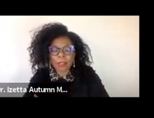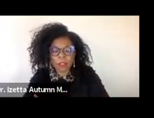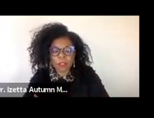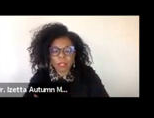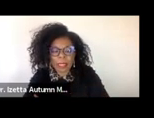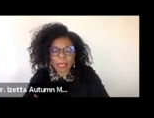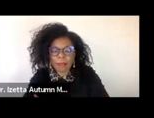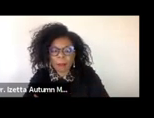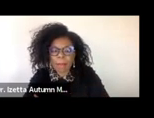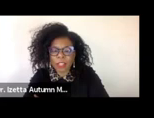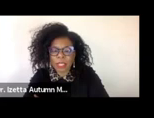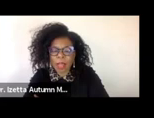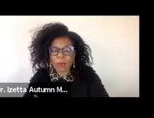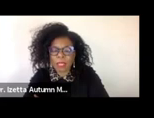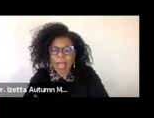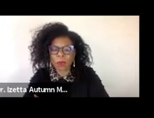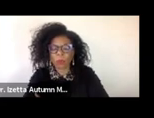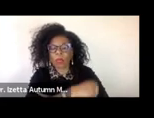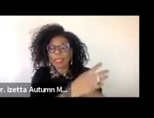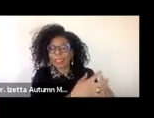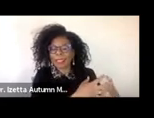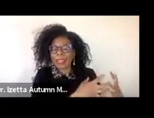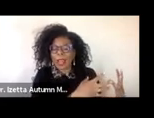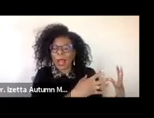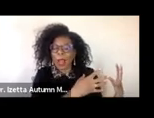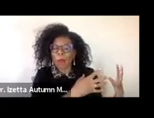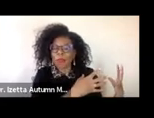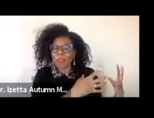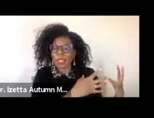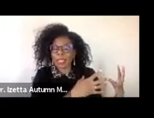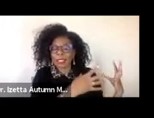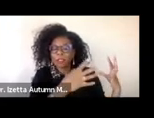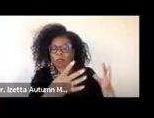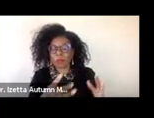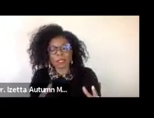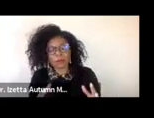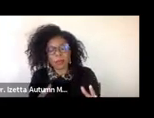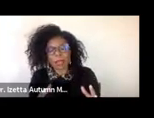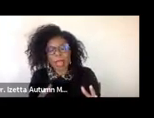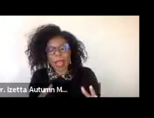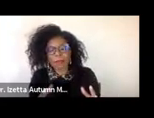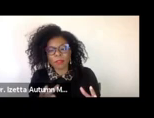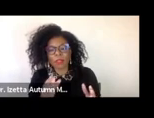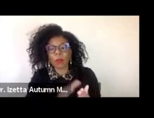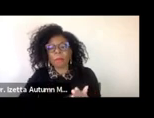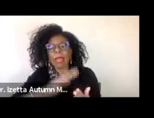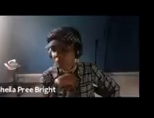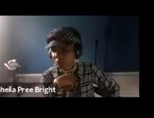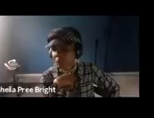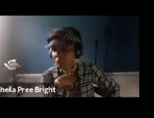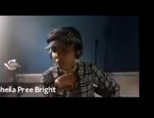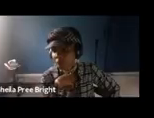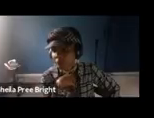imagine black futures i never imagined that without bringing um the ancestral wisdom that we have to